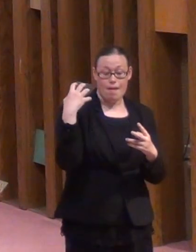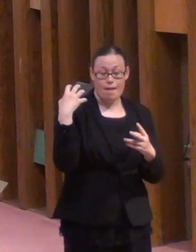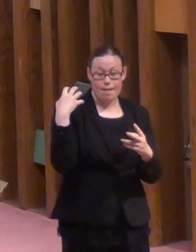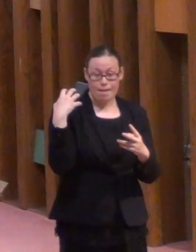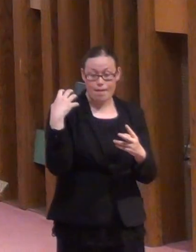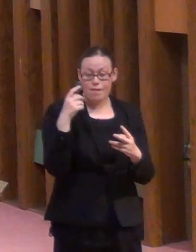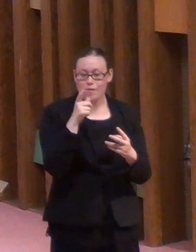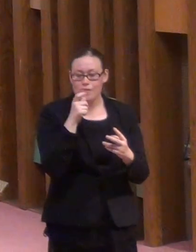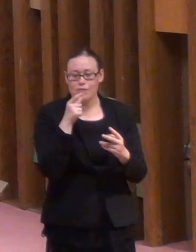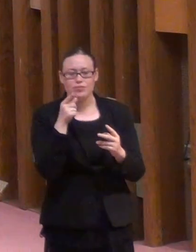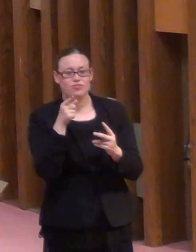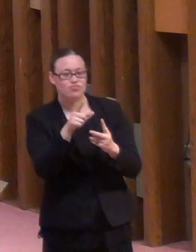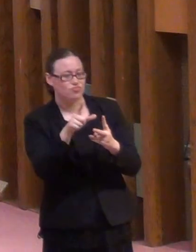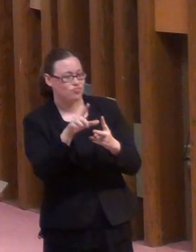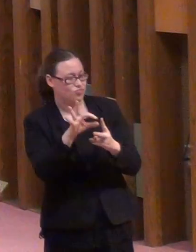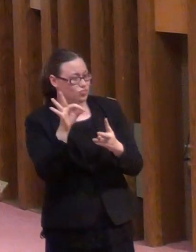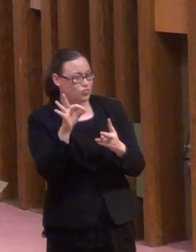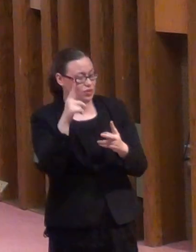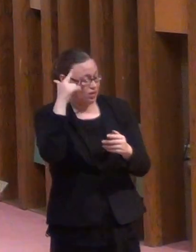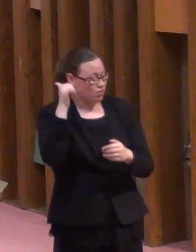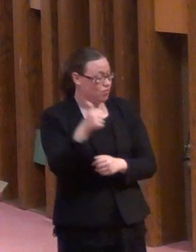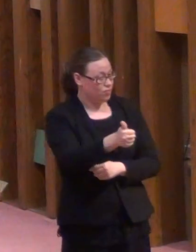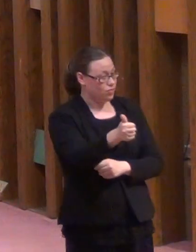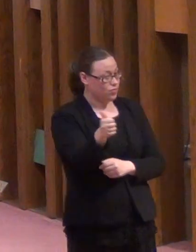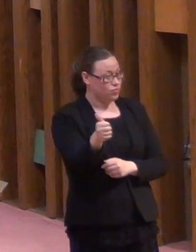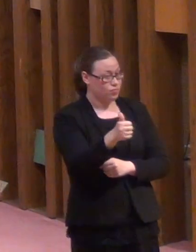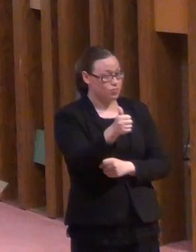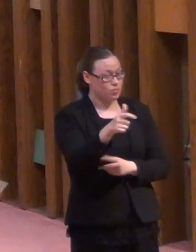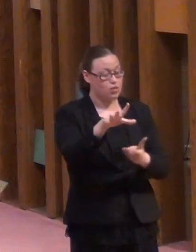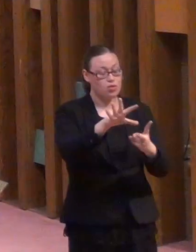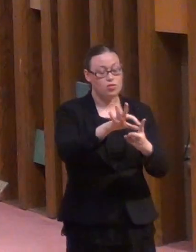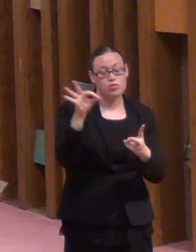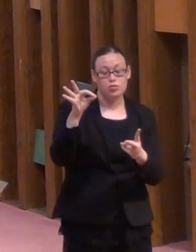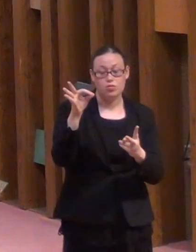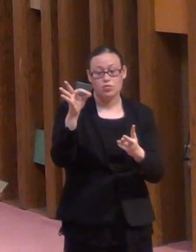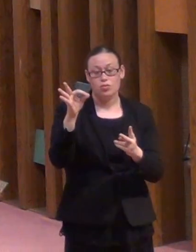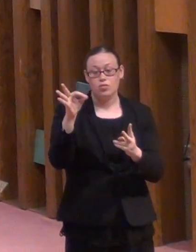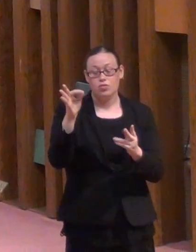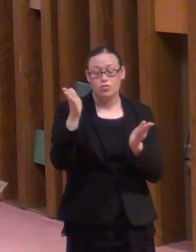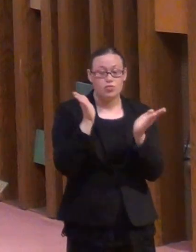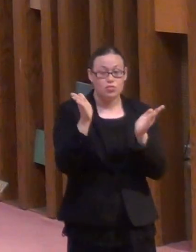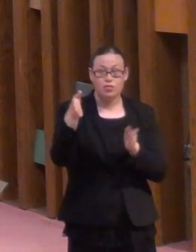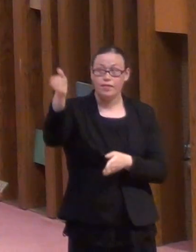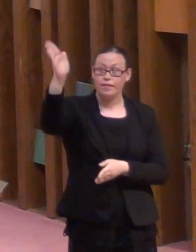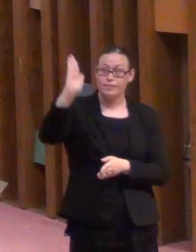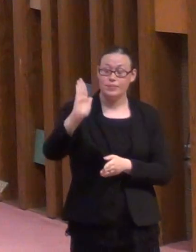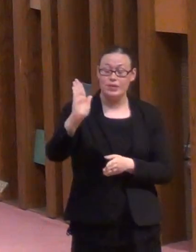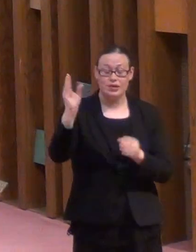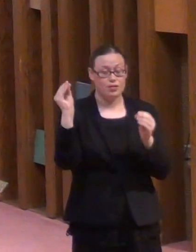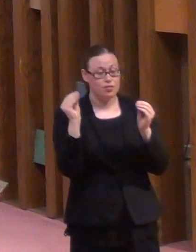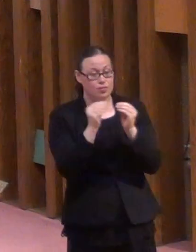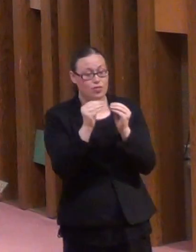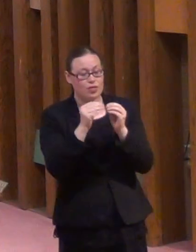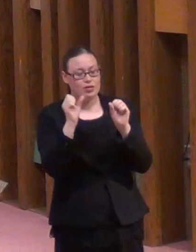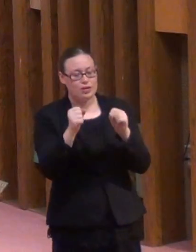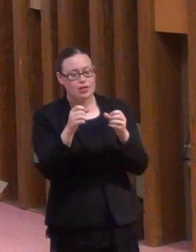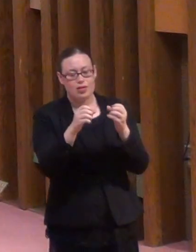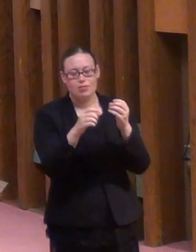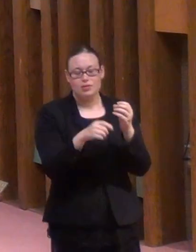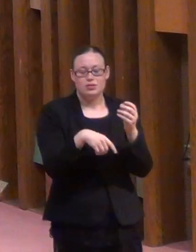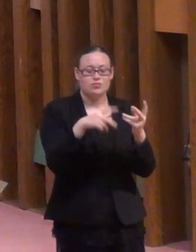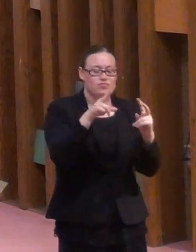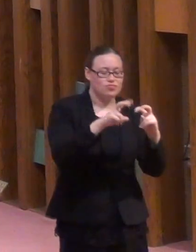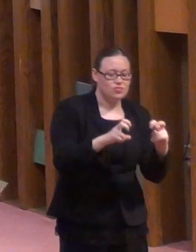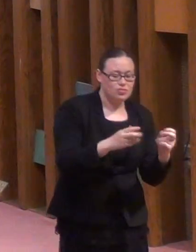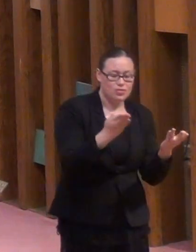Choose to serve God. There's a lot more, of course, that can be said about this topic. One of